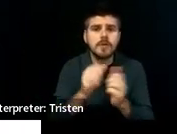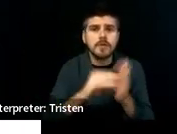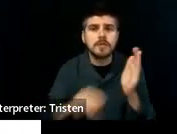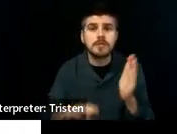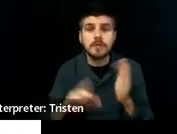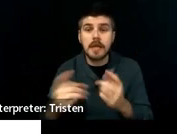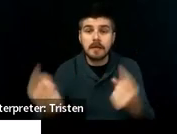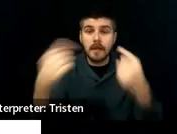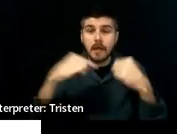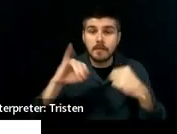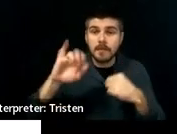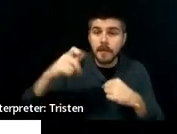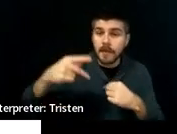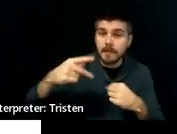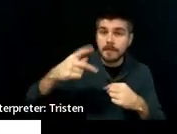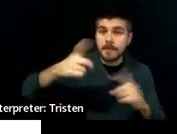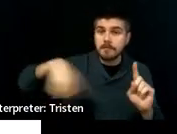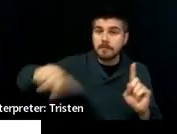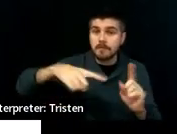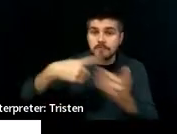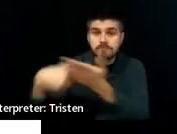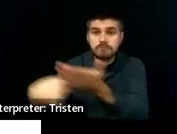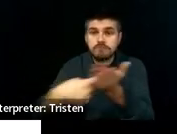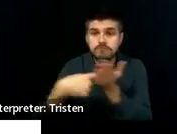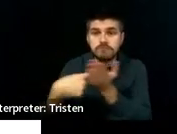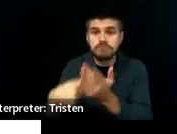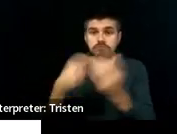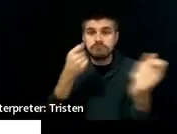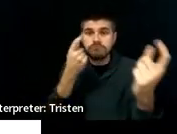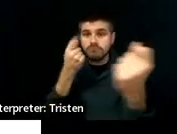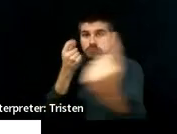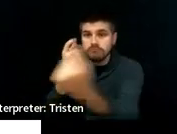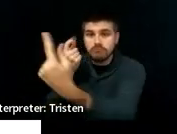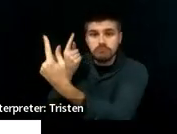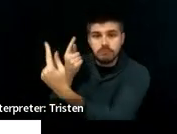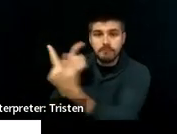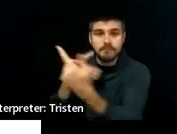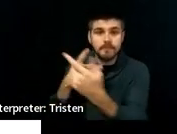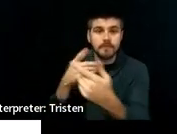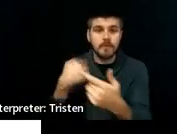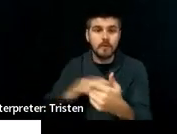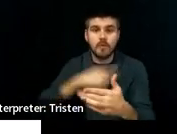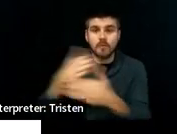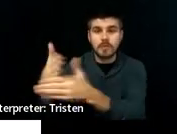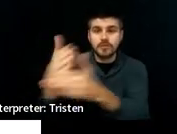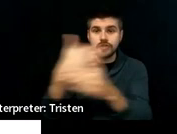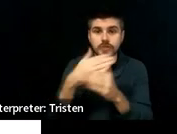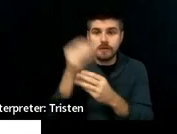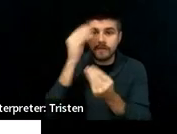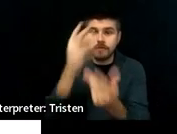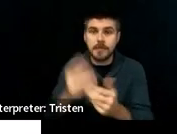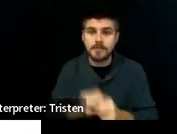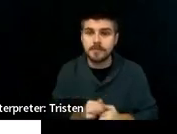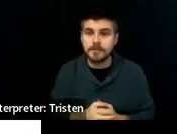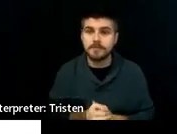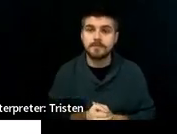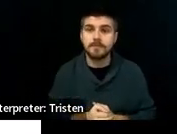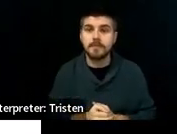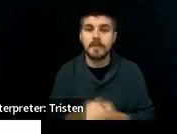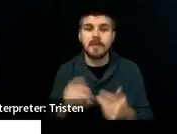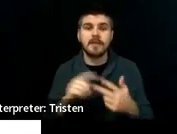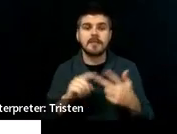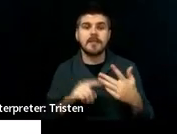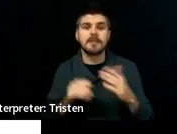Is everybody on the same page and sharing information about students? And then student development,